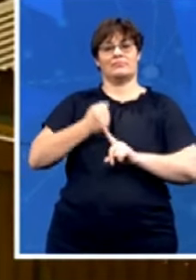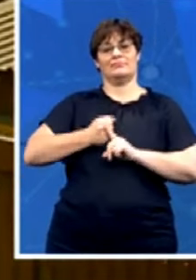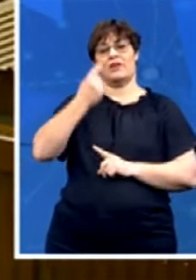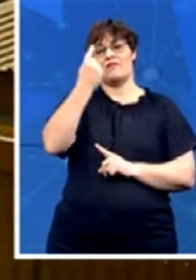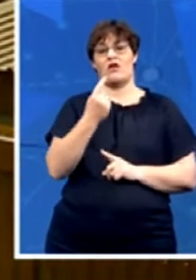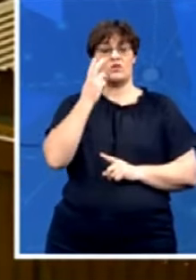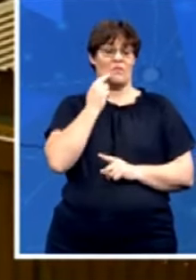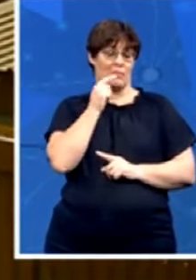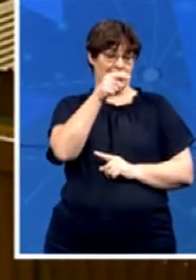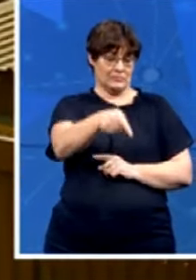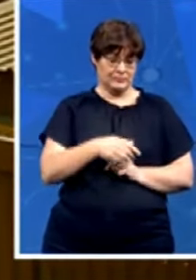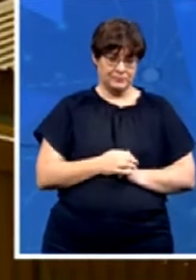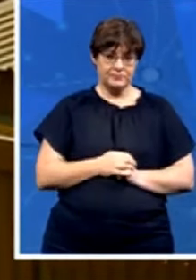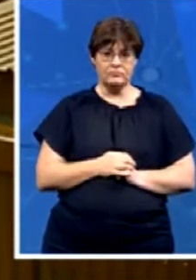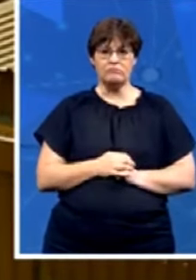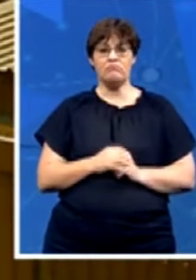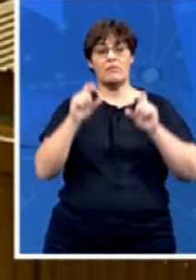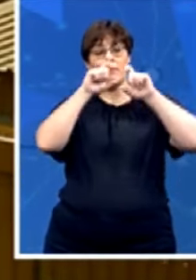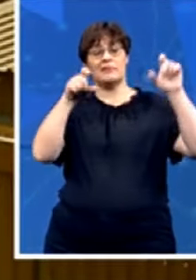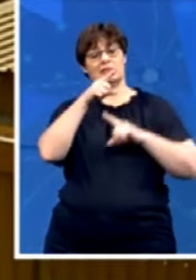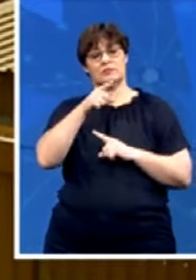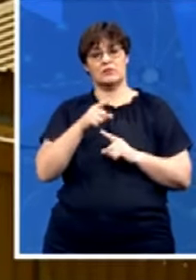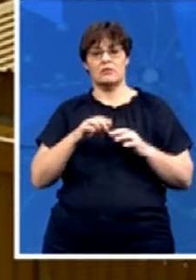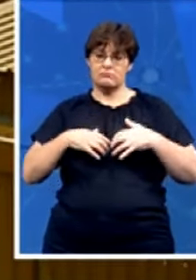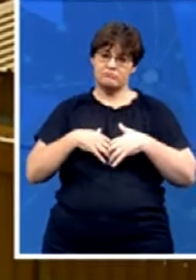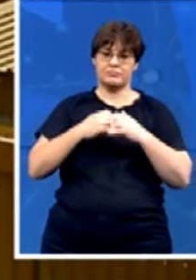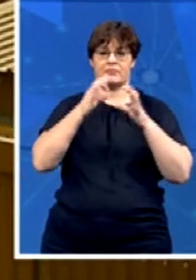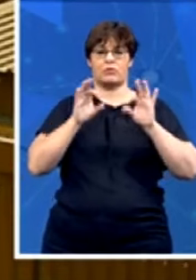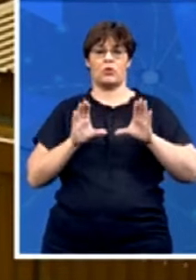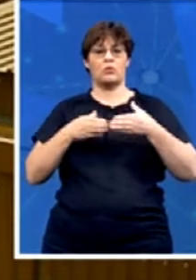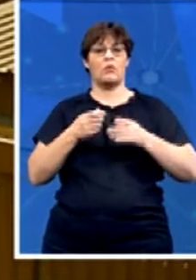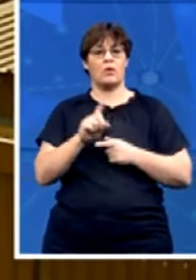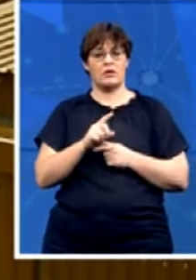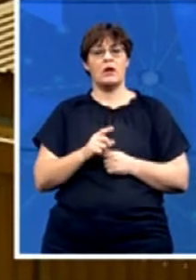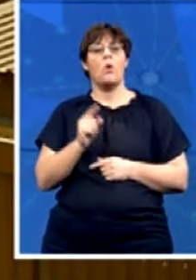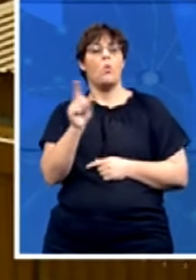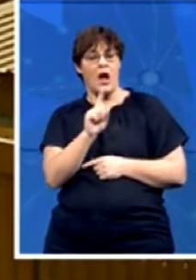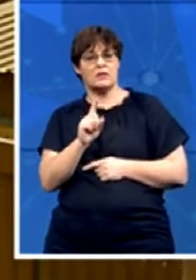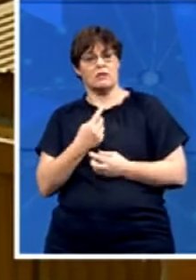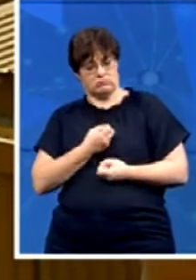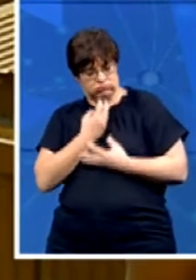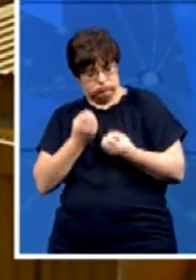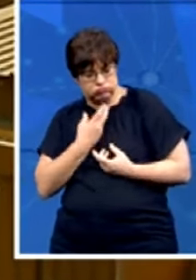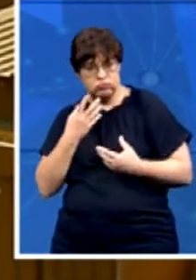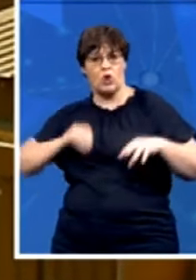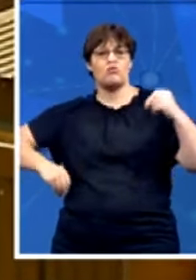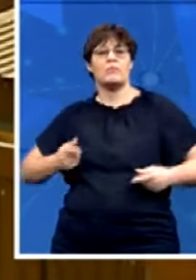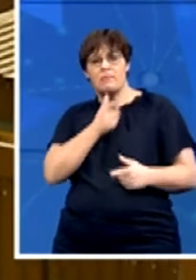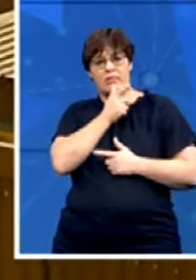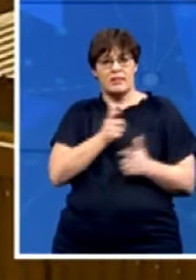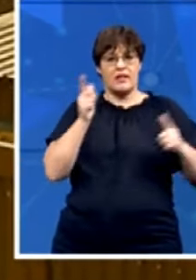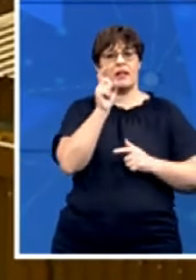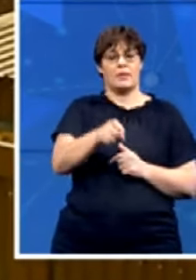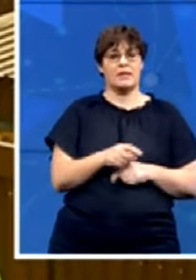message of this newly formed party is all about being vocal against corruption as well as the need for quality